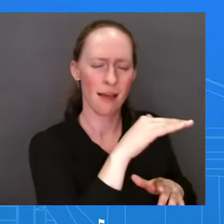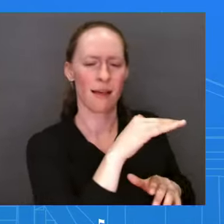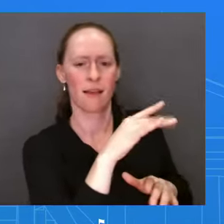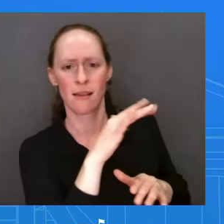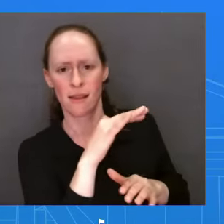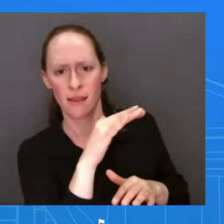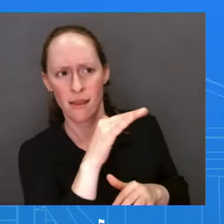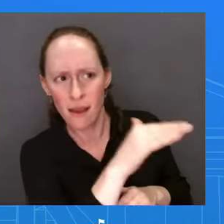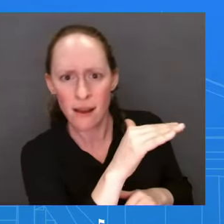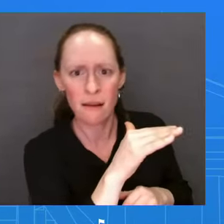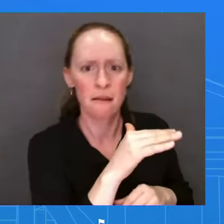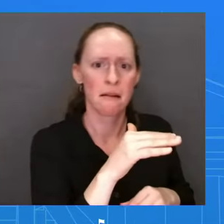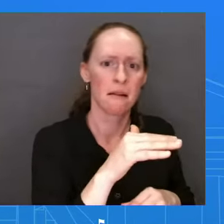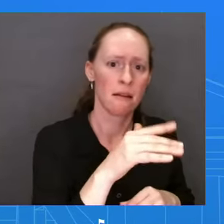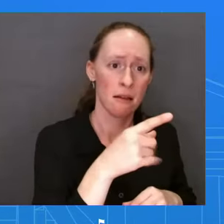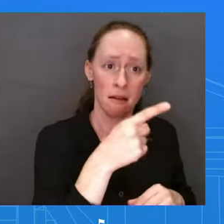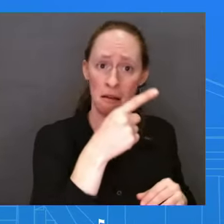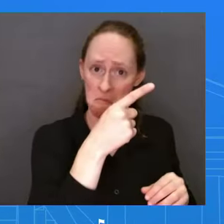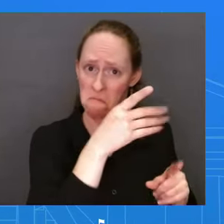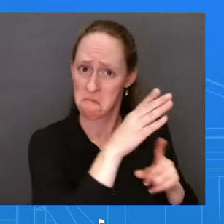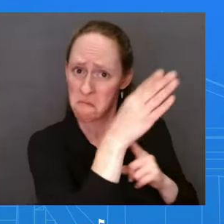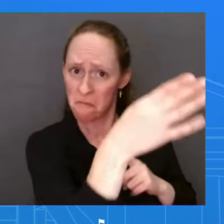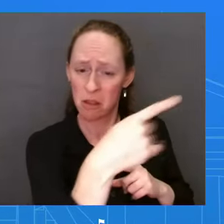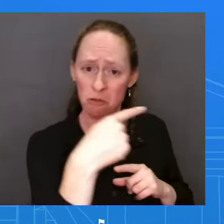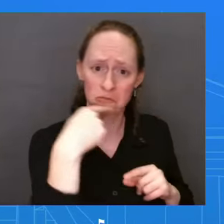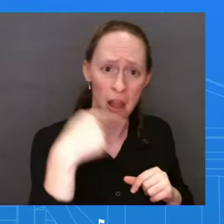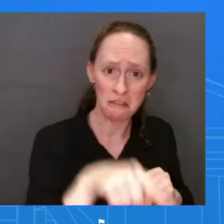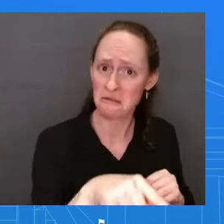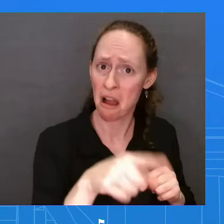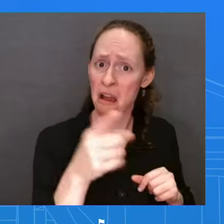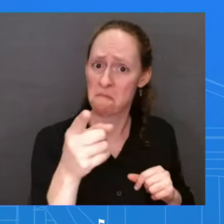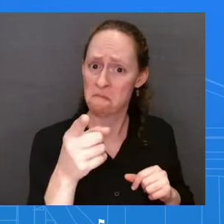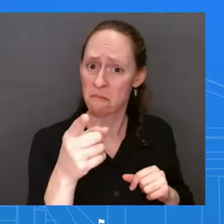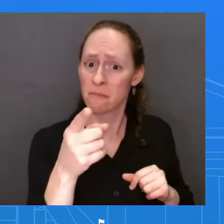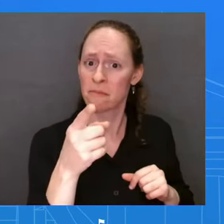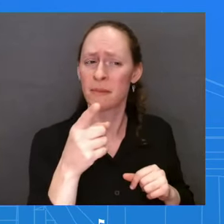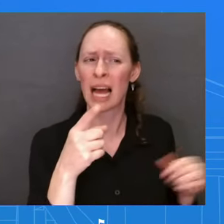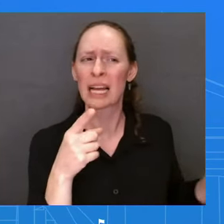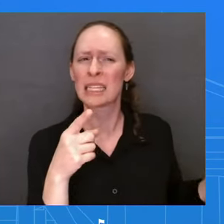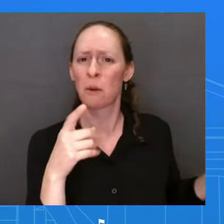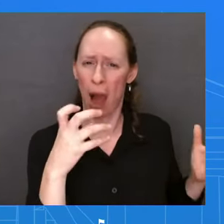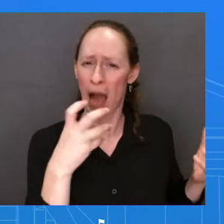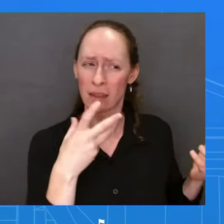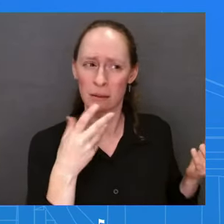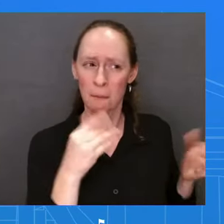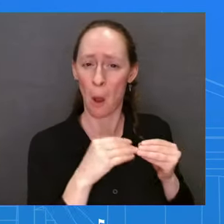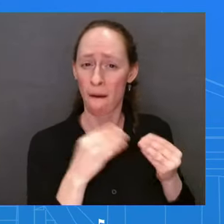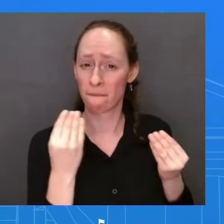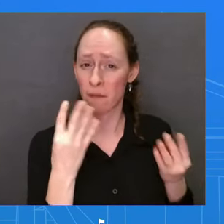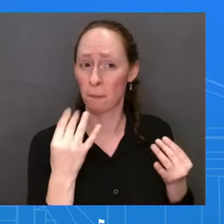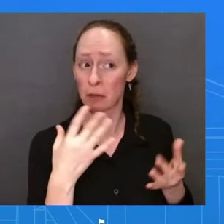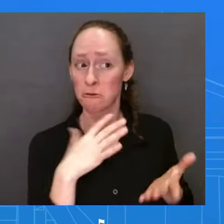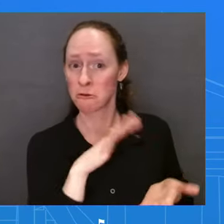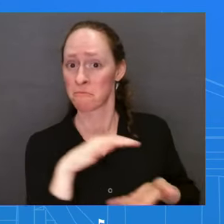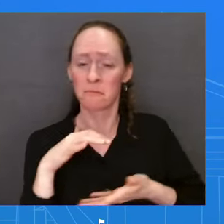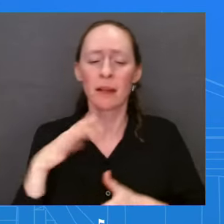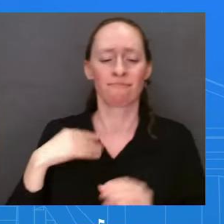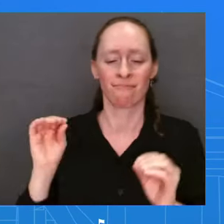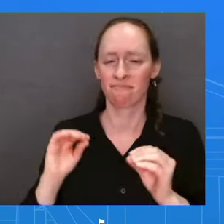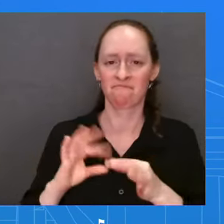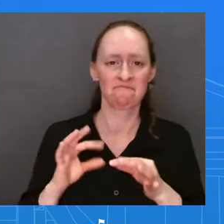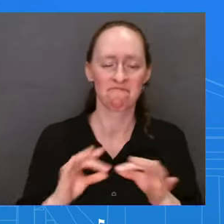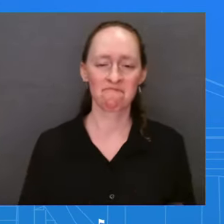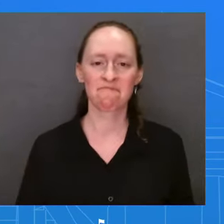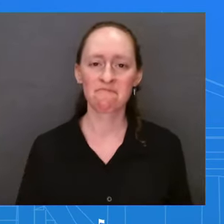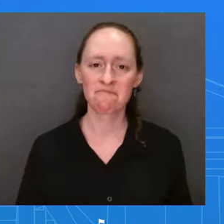divisions? I don't have anything specific to read out to you on that. Sebastian. Thank you very much. Do you have anything on the slightly